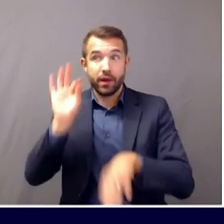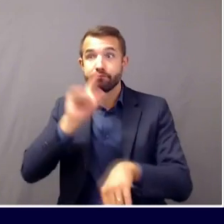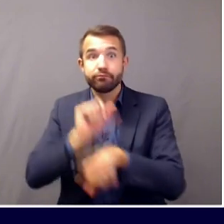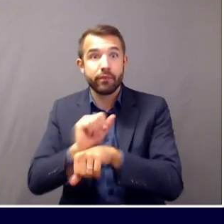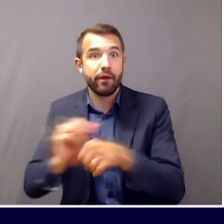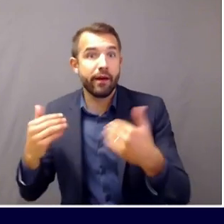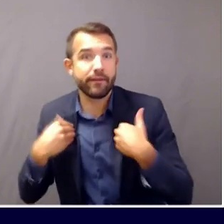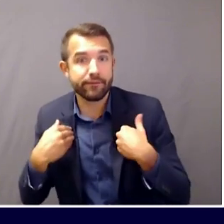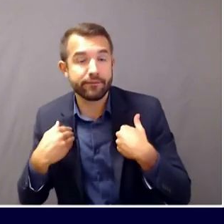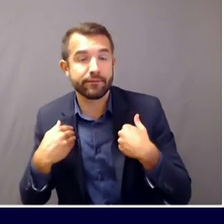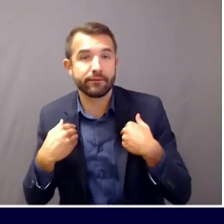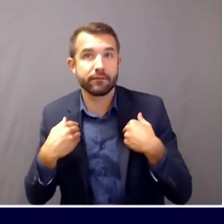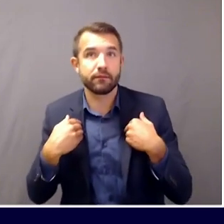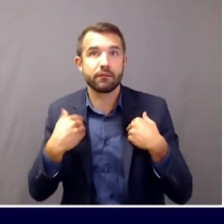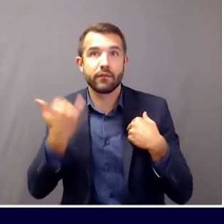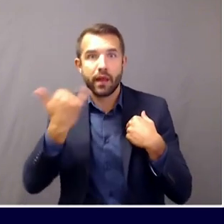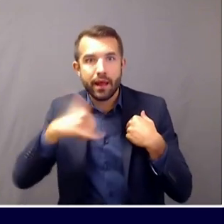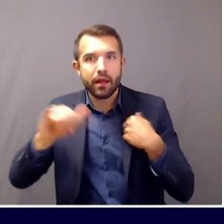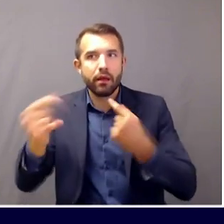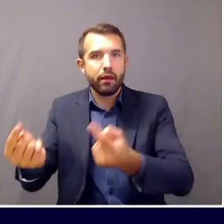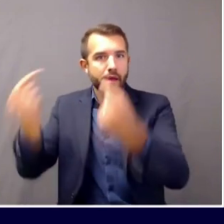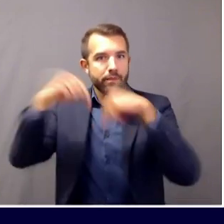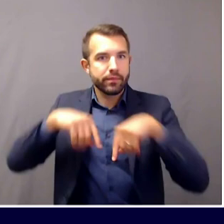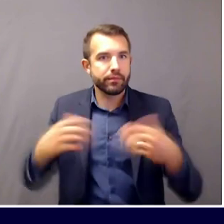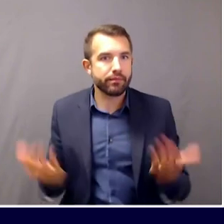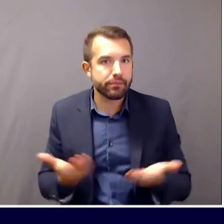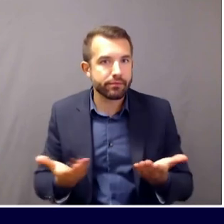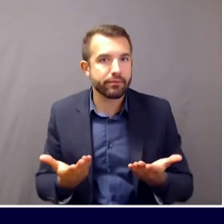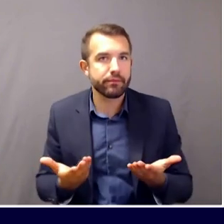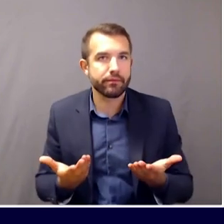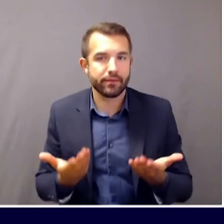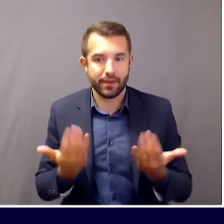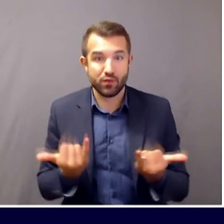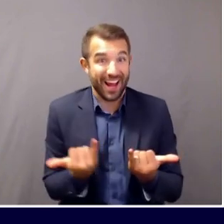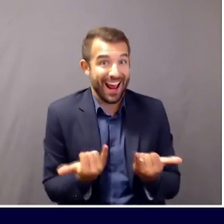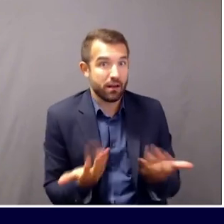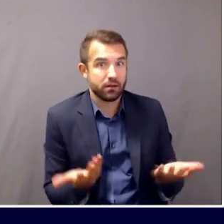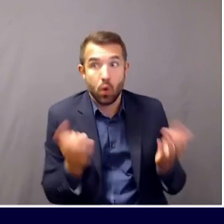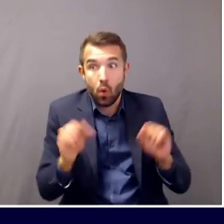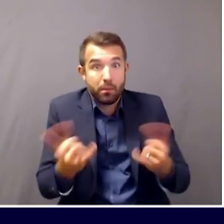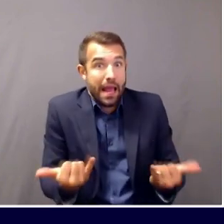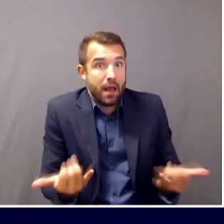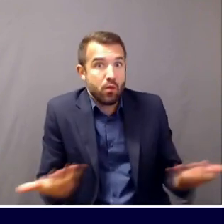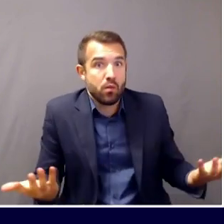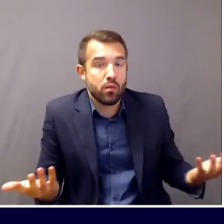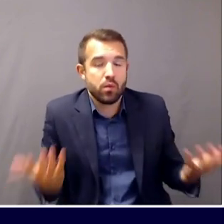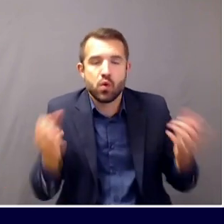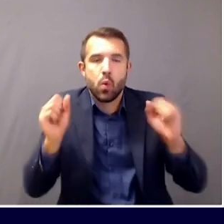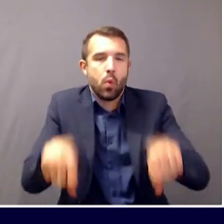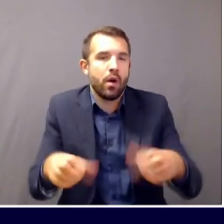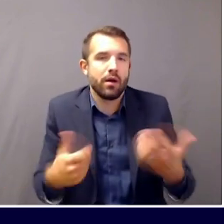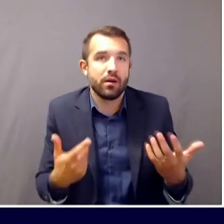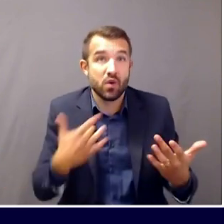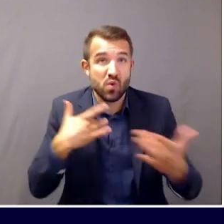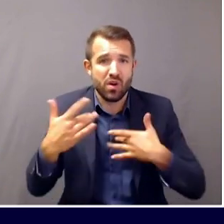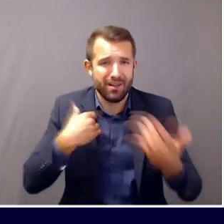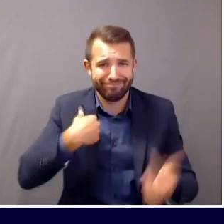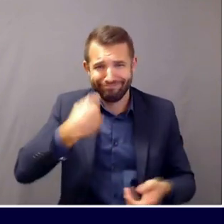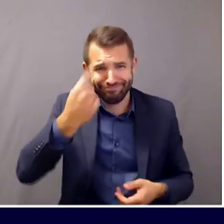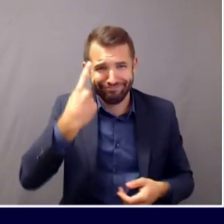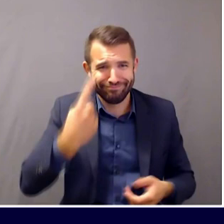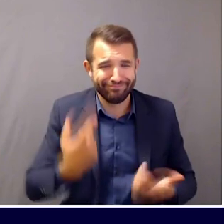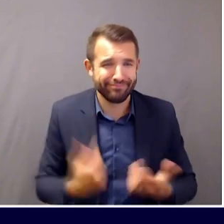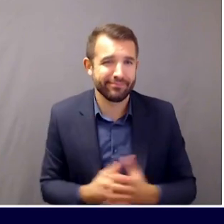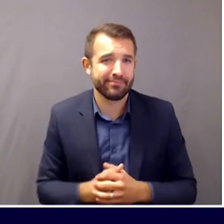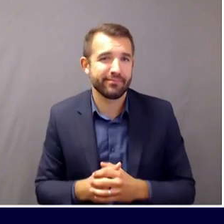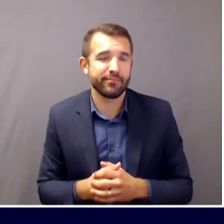have come across the border and are here in Maine right now. That is absolutely possible and we share that concern. They are